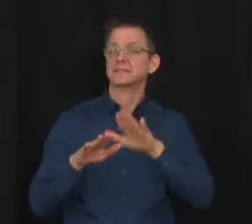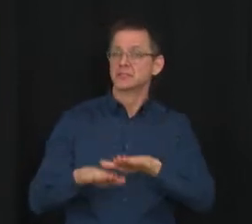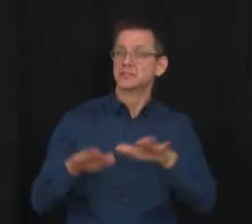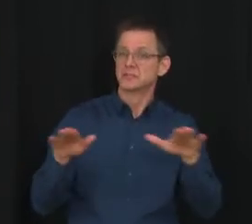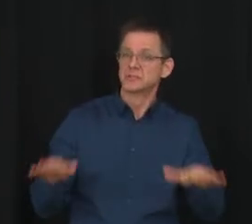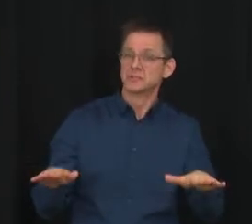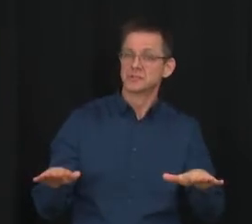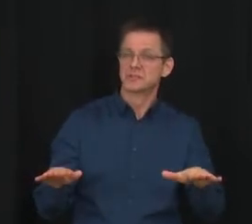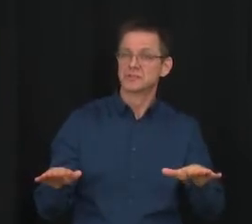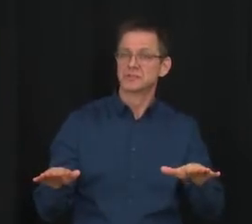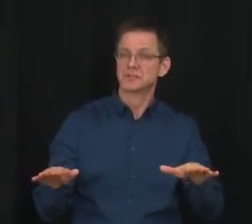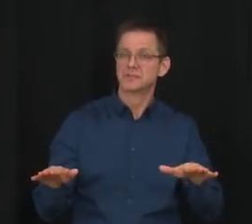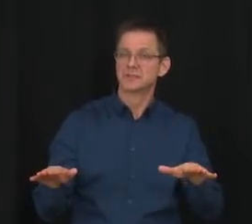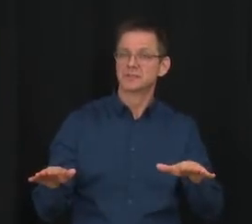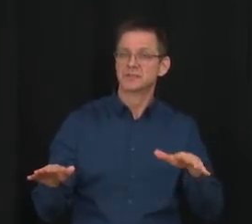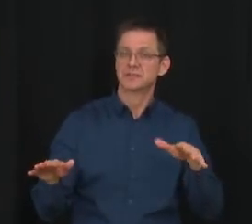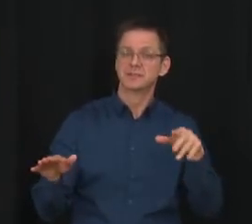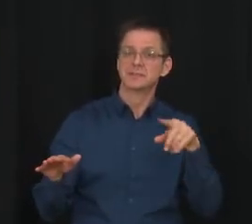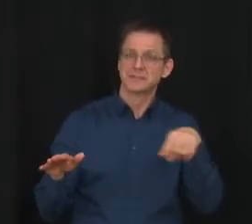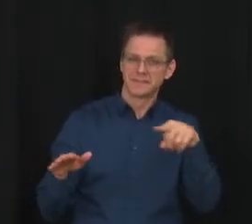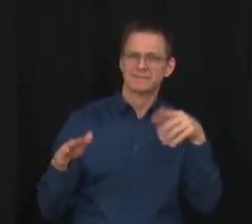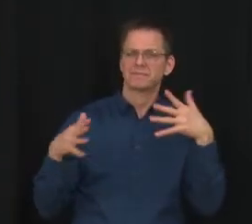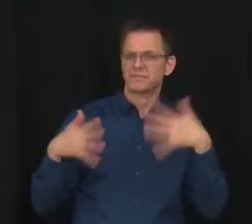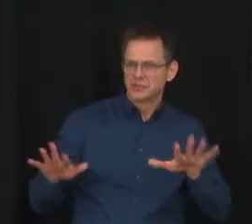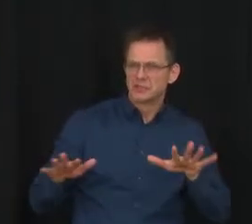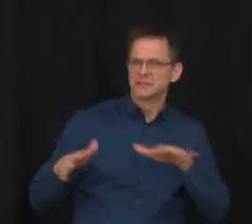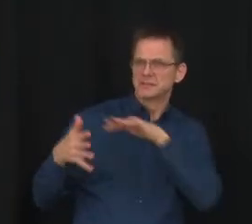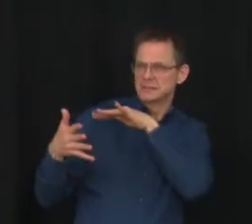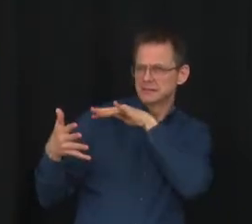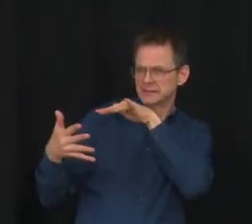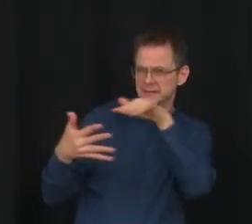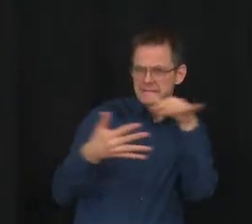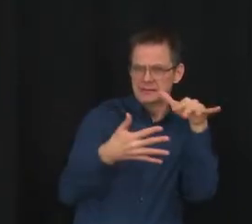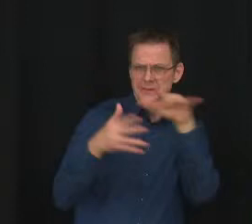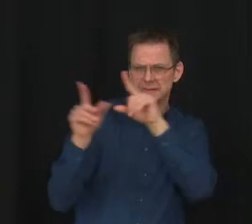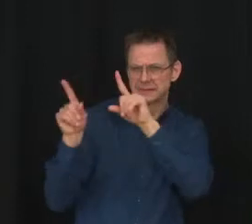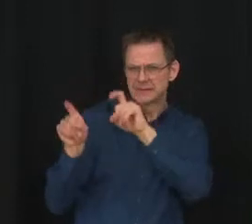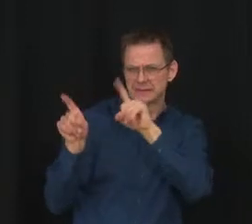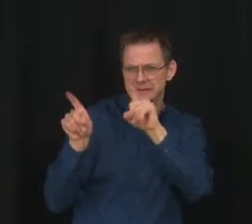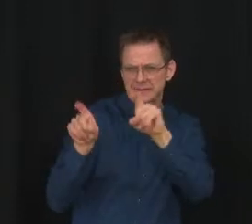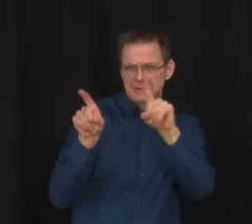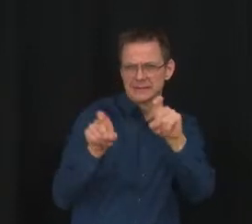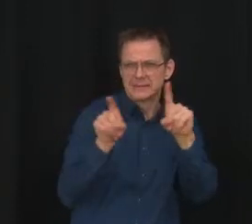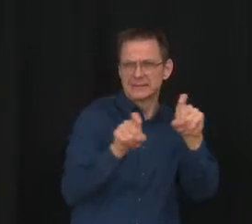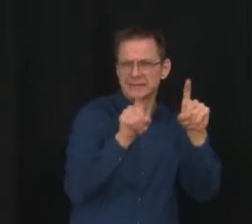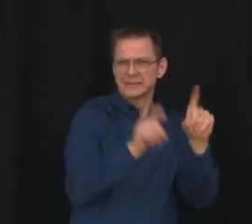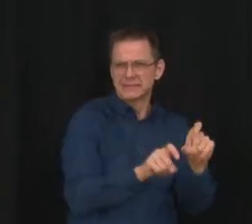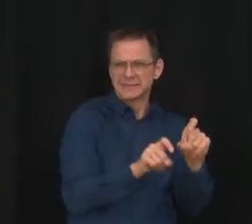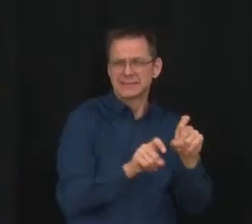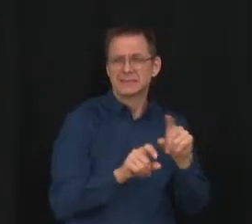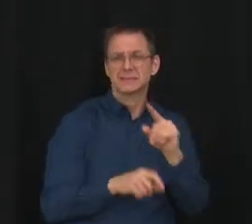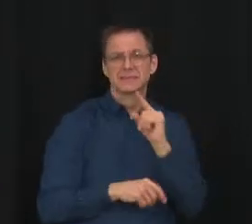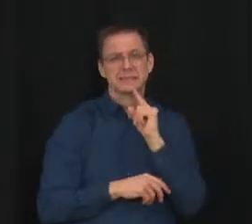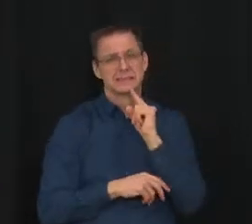and severe vomiting happening after only 0.001% of all doses.